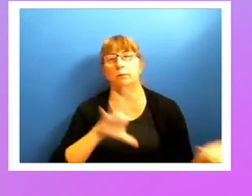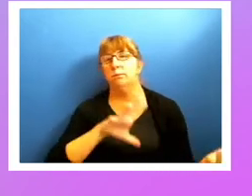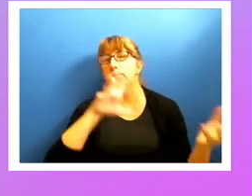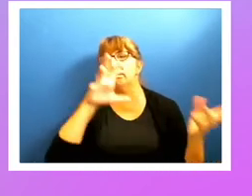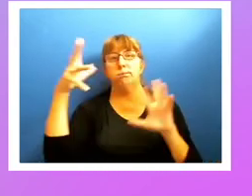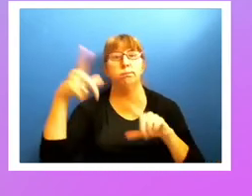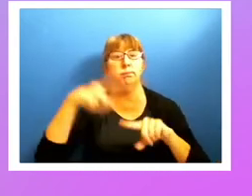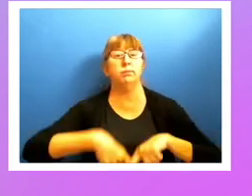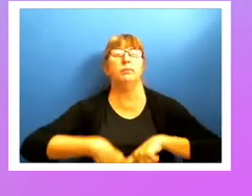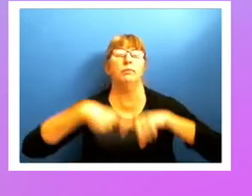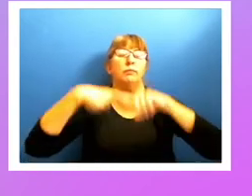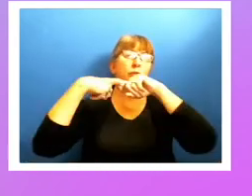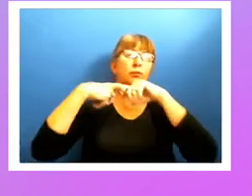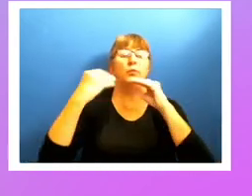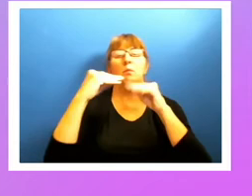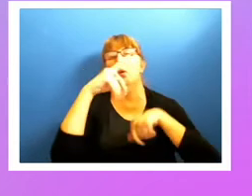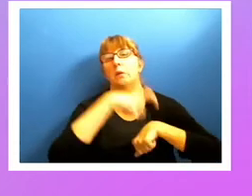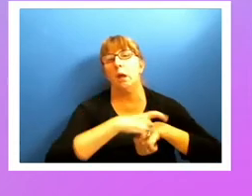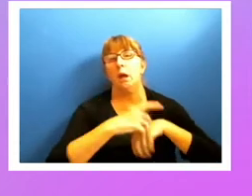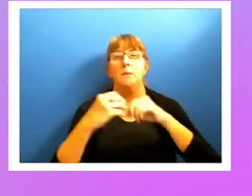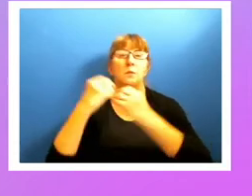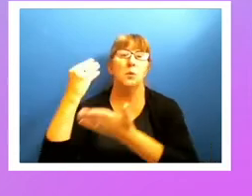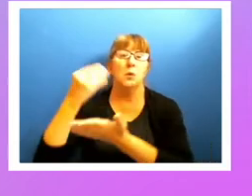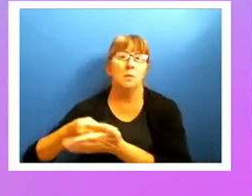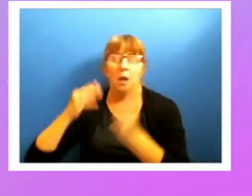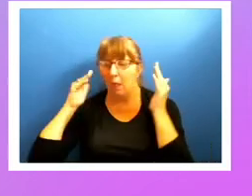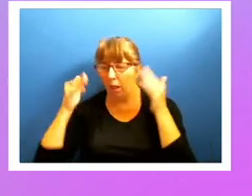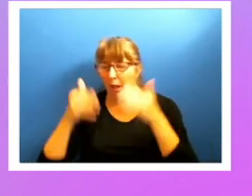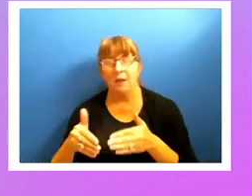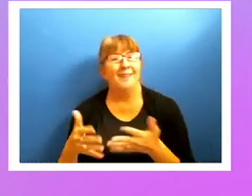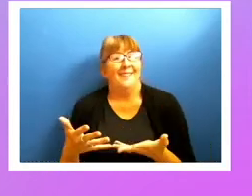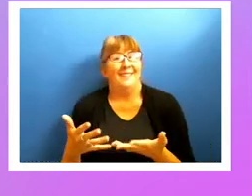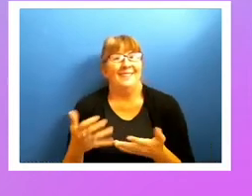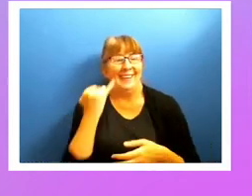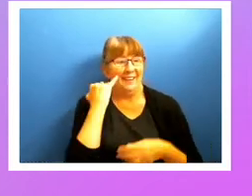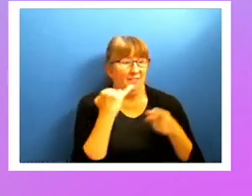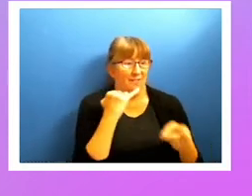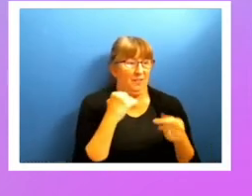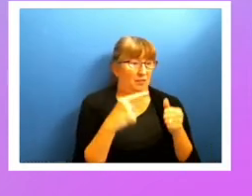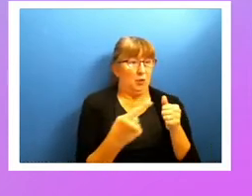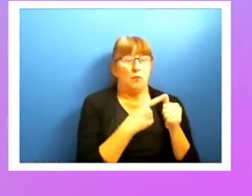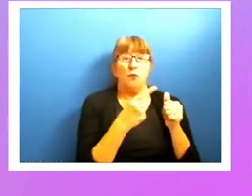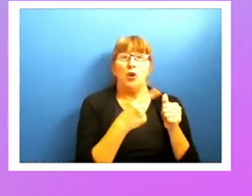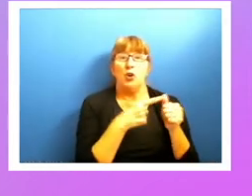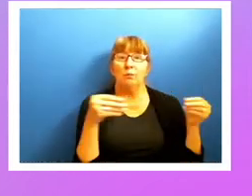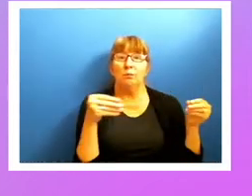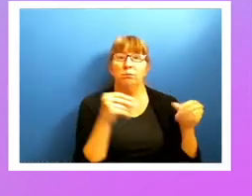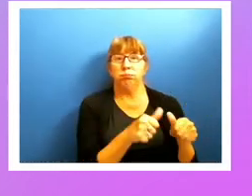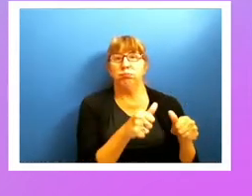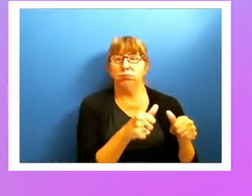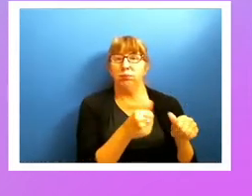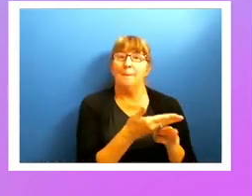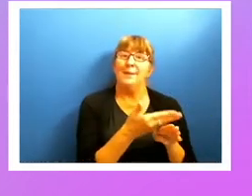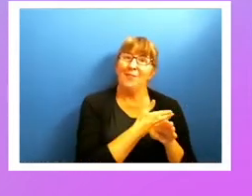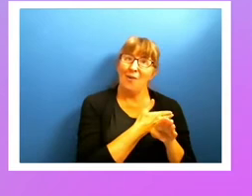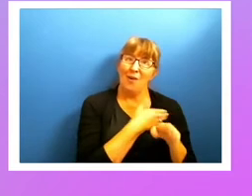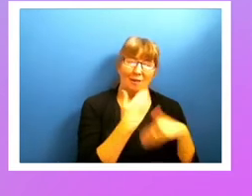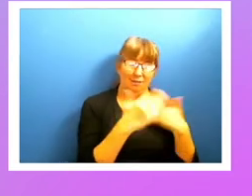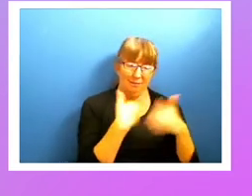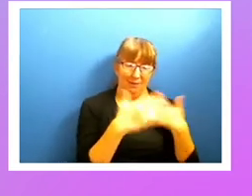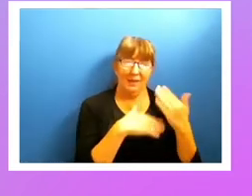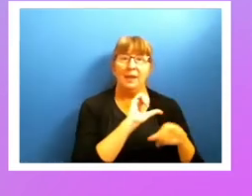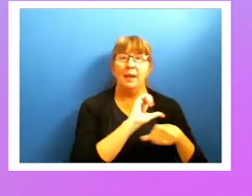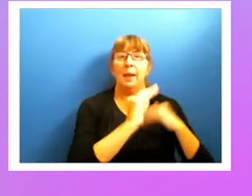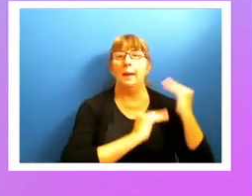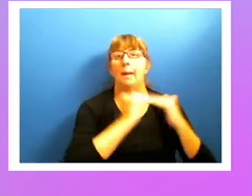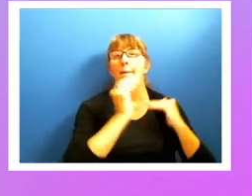time and extra money and just not a good practice to get into when you could have spent all of this money proactively on building an accessible